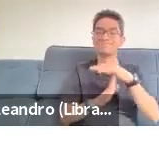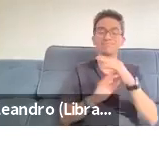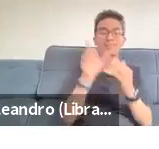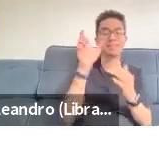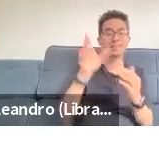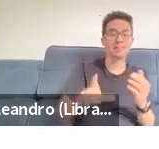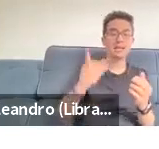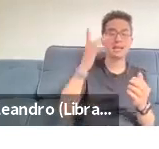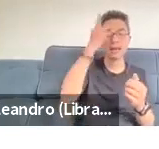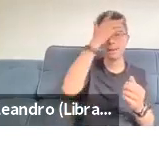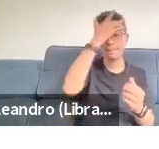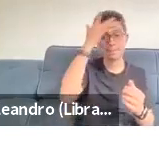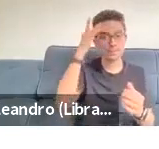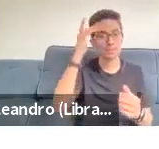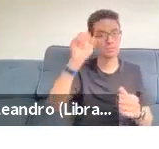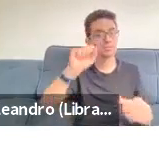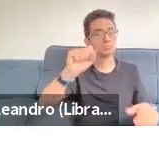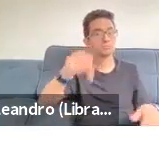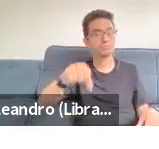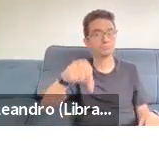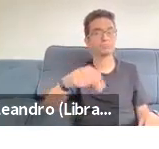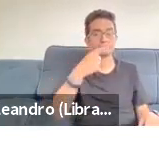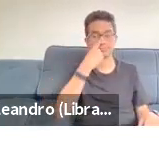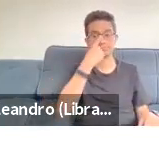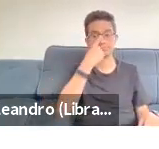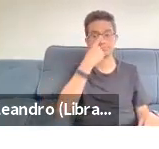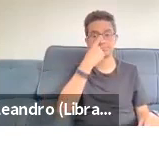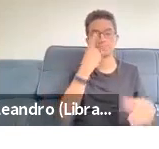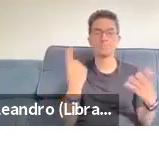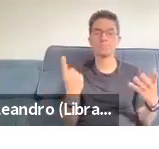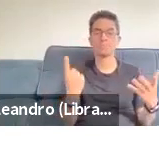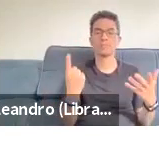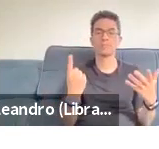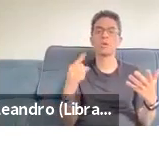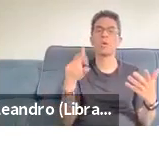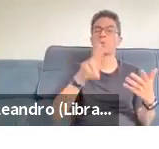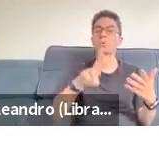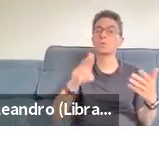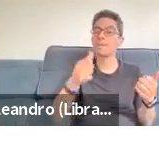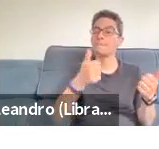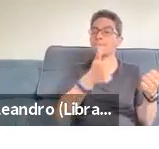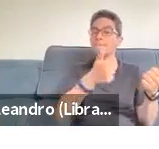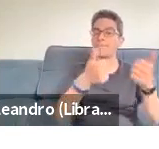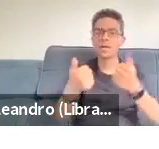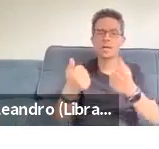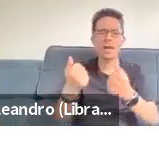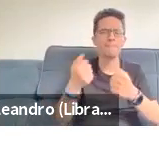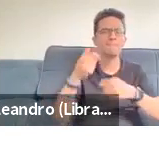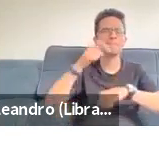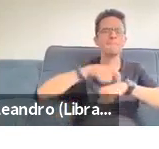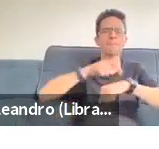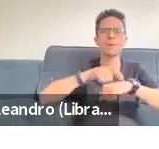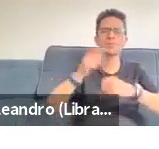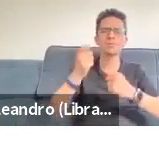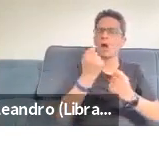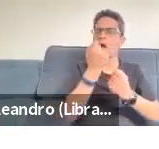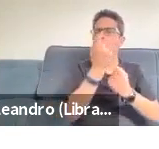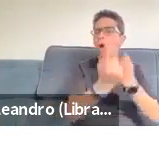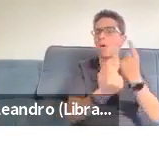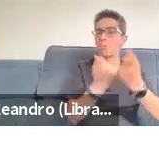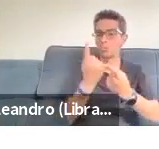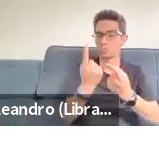systems for face to face interactions with routine partners. And you'll see that in the Hawking's Inc. book, too. So